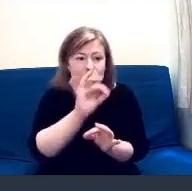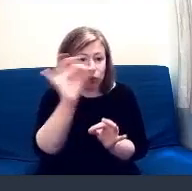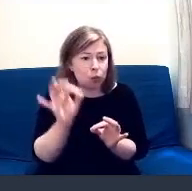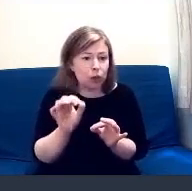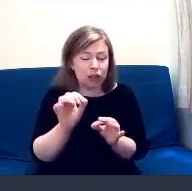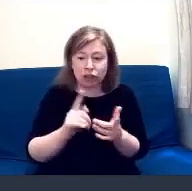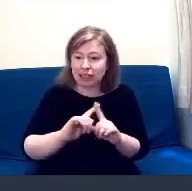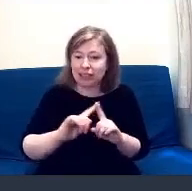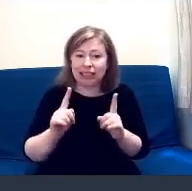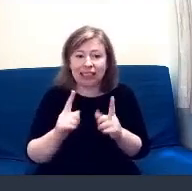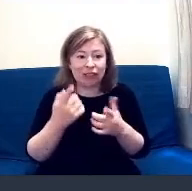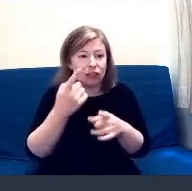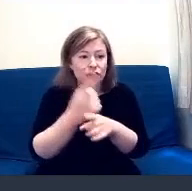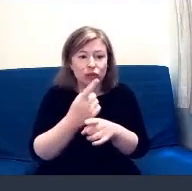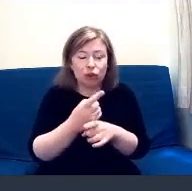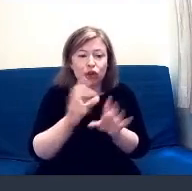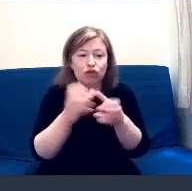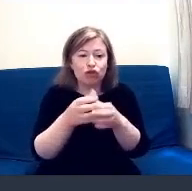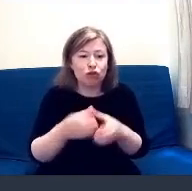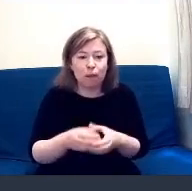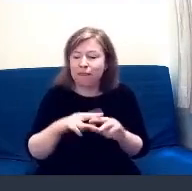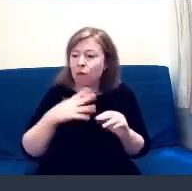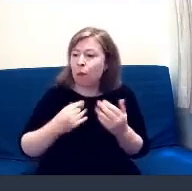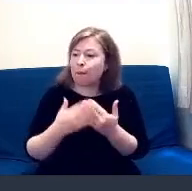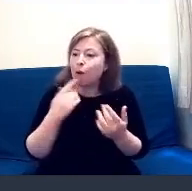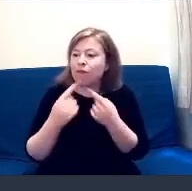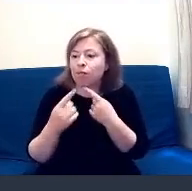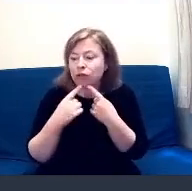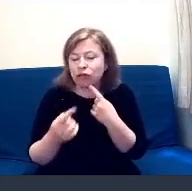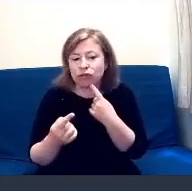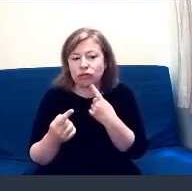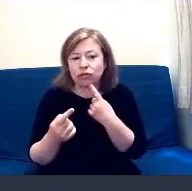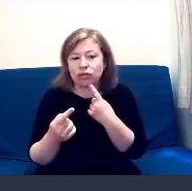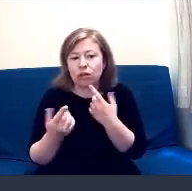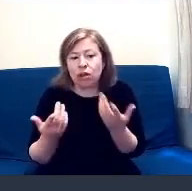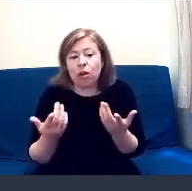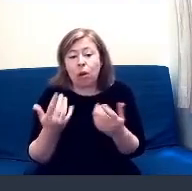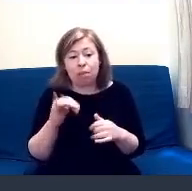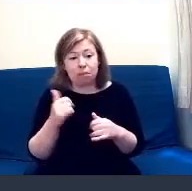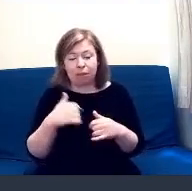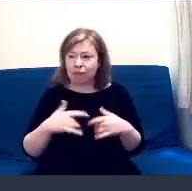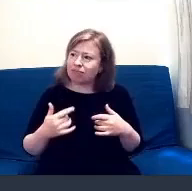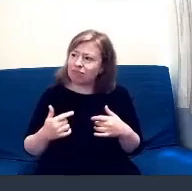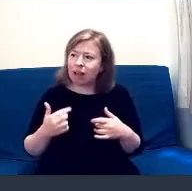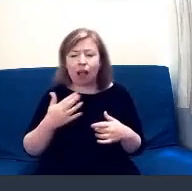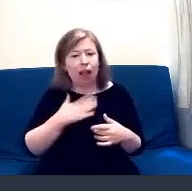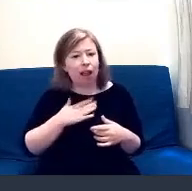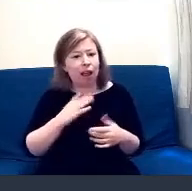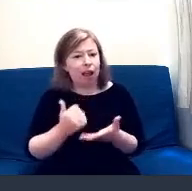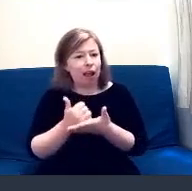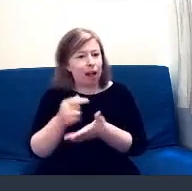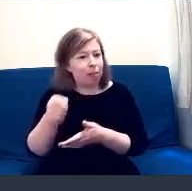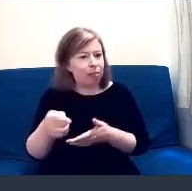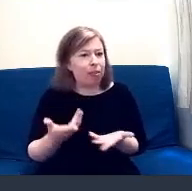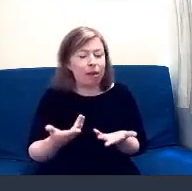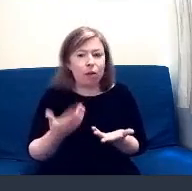groups, you know, if you want more information or, you know, you might want to help them, you know, after hearing their stories.